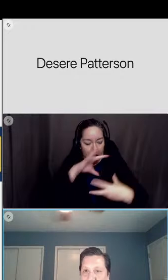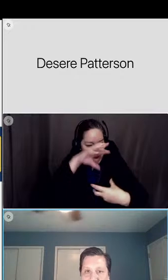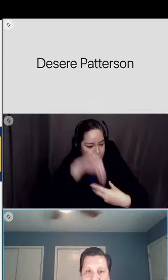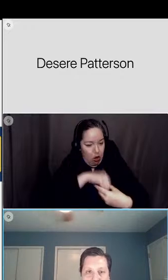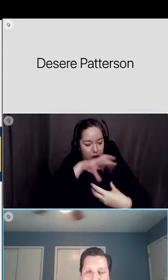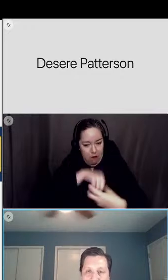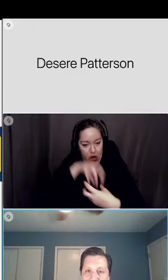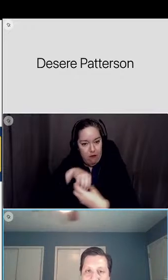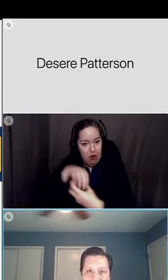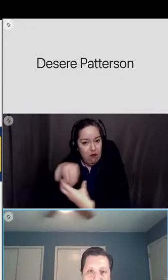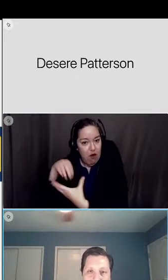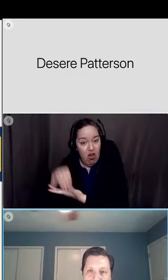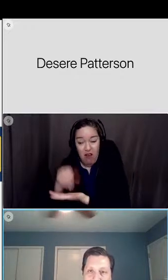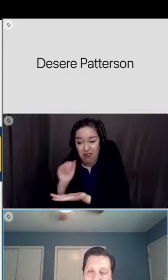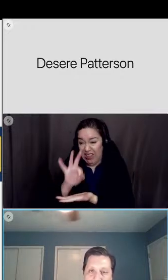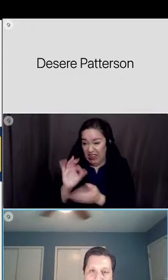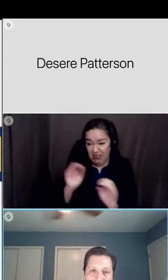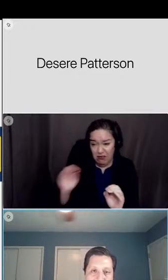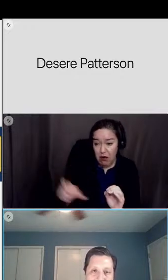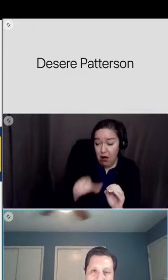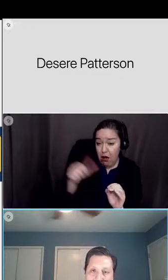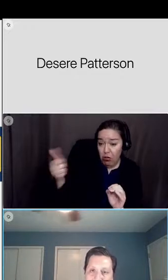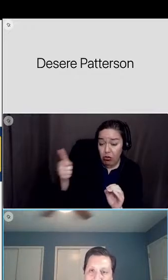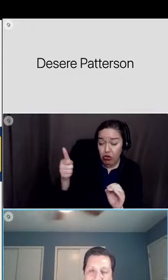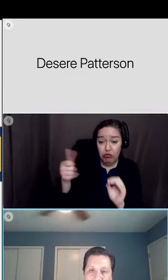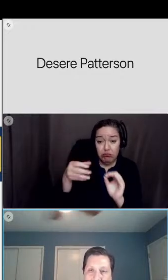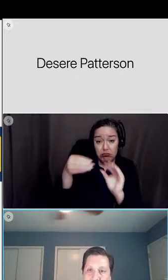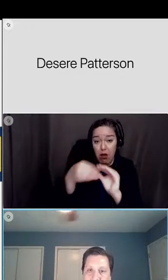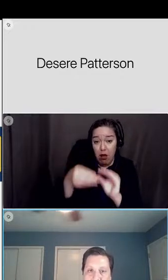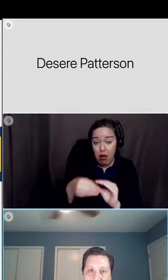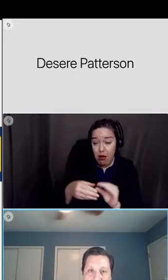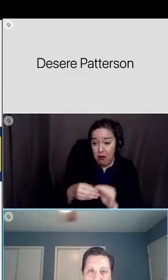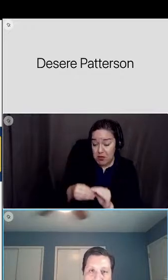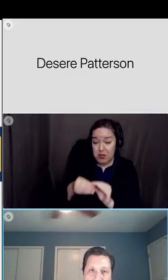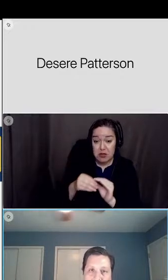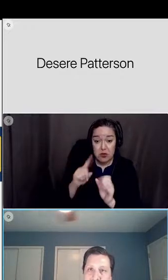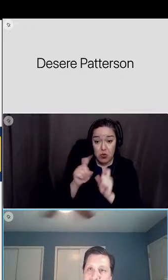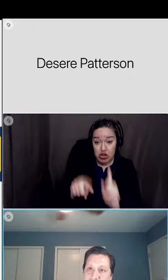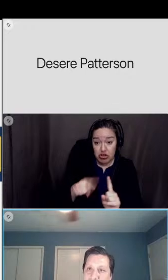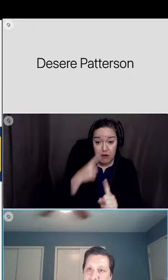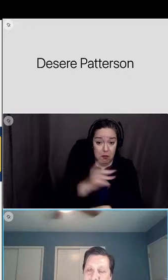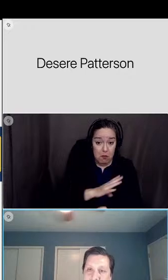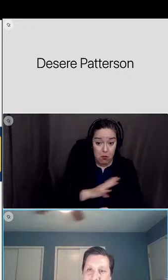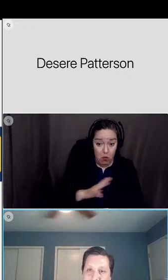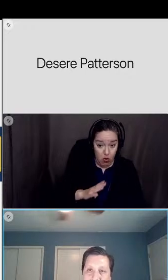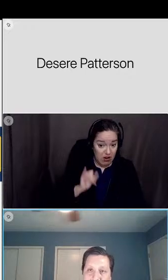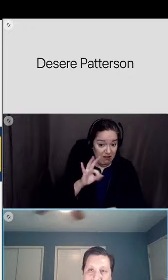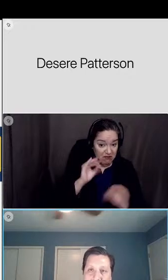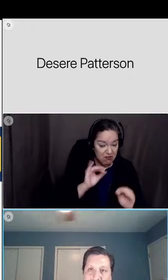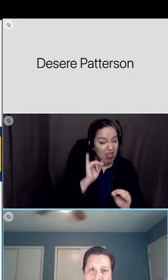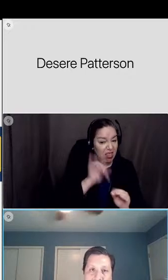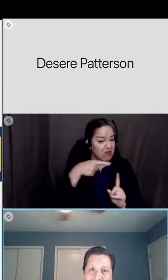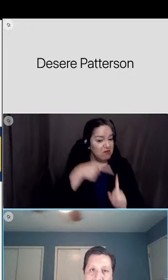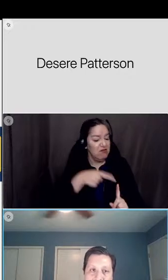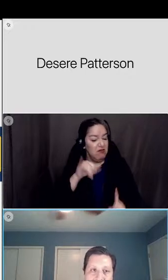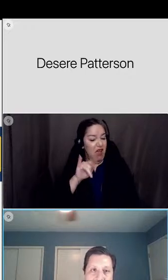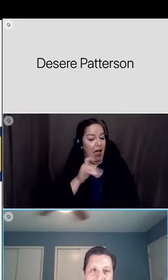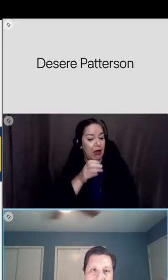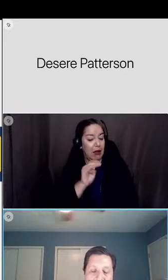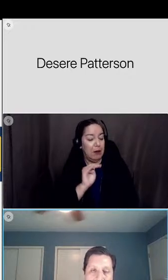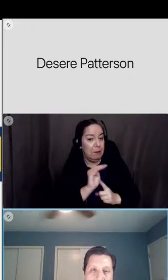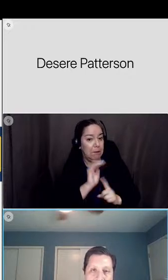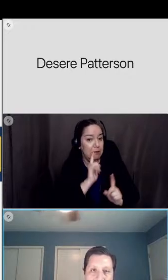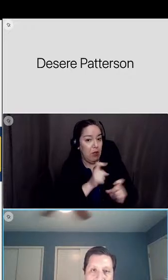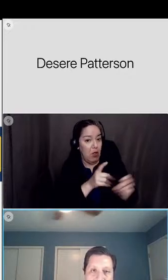unless there are any other parting comments or questions from board members uh we'll go ahead and we can go and close the item but um any last minute